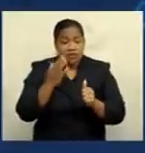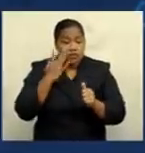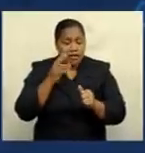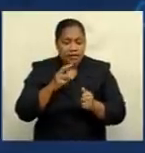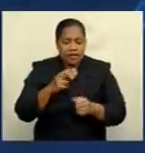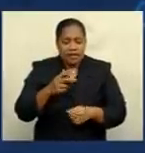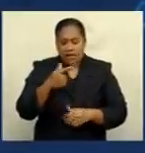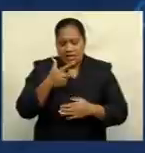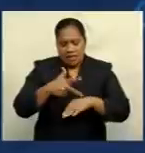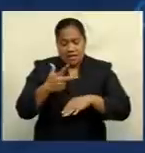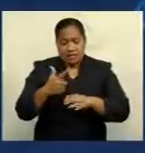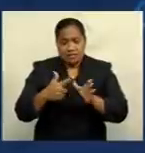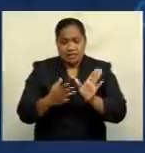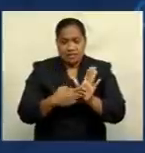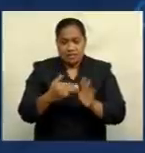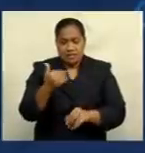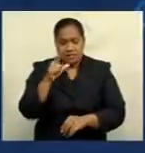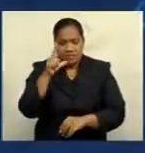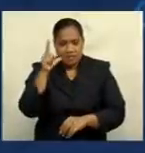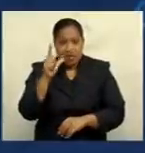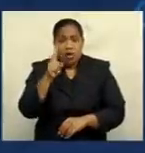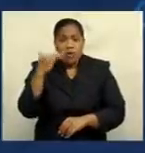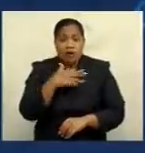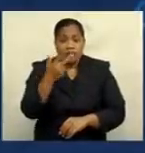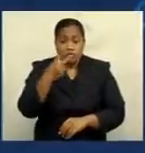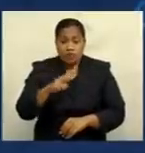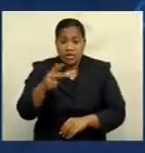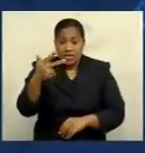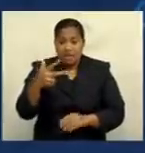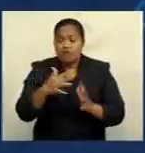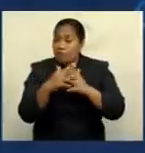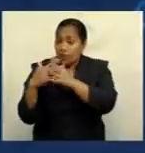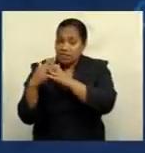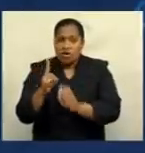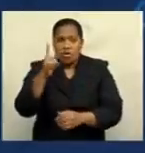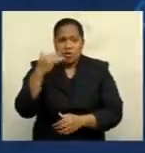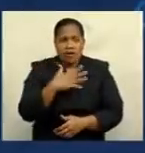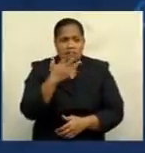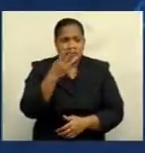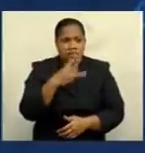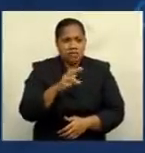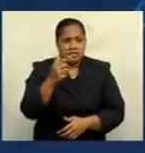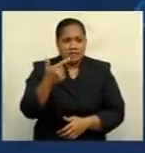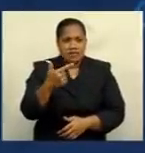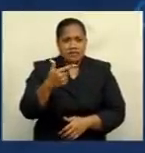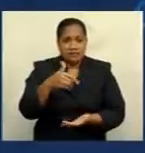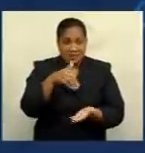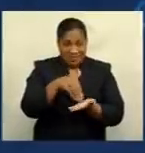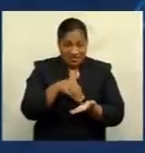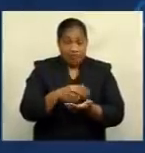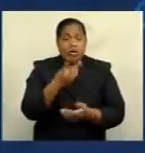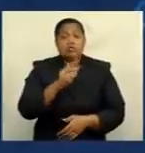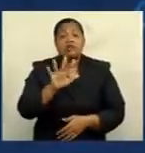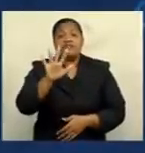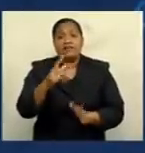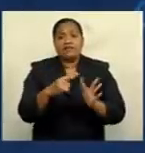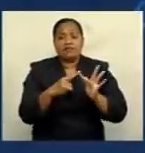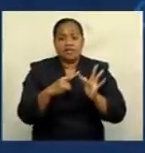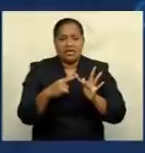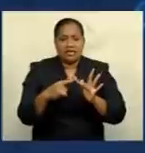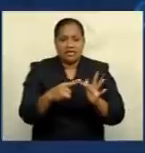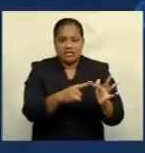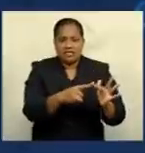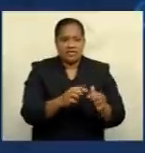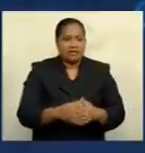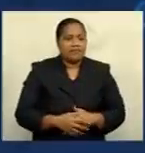yesterday. 128 cases are from the west, 137 from the Central Division and 25 from the east. Eight